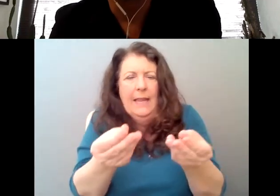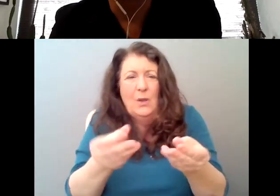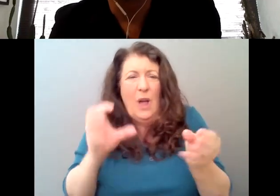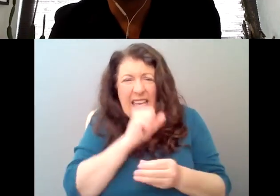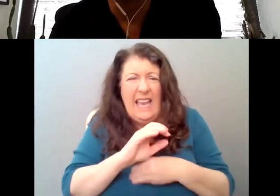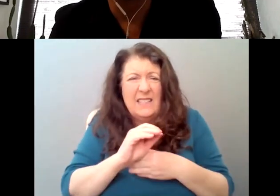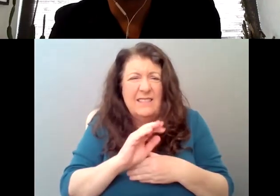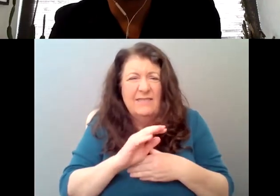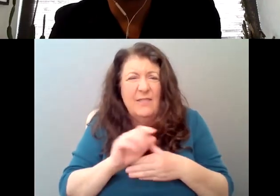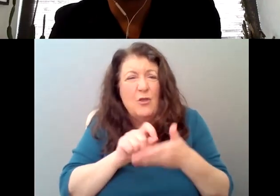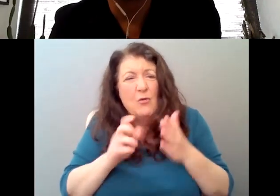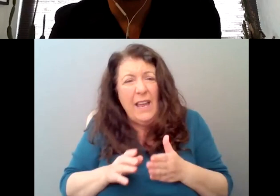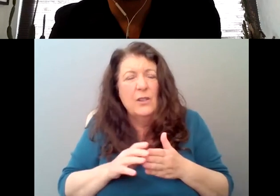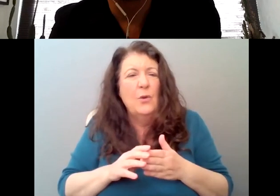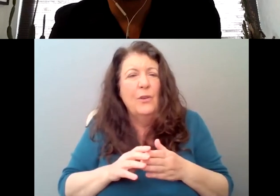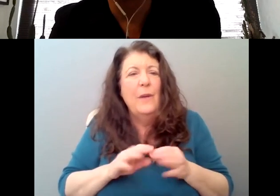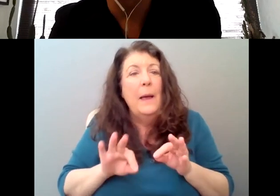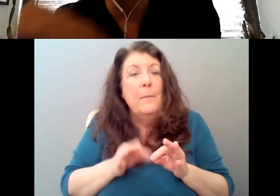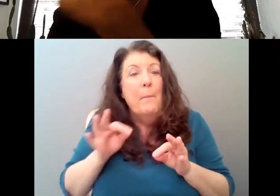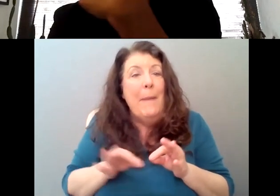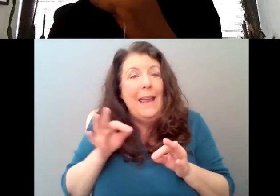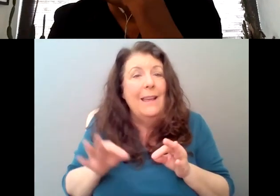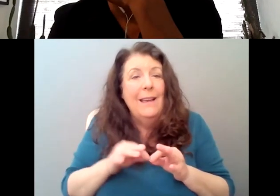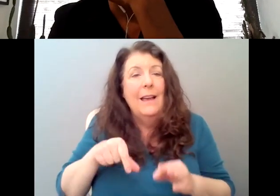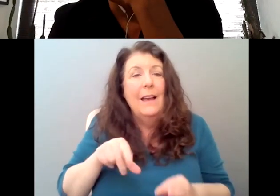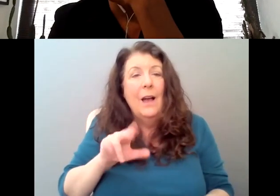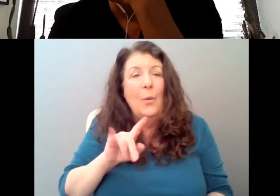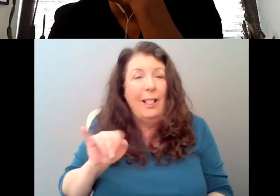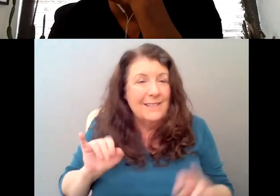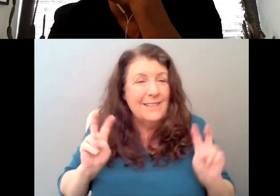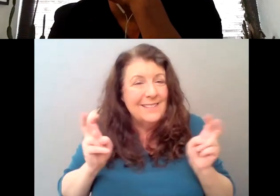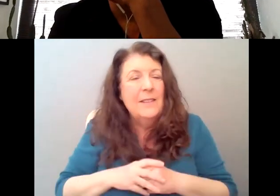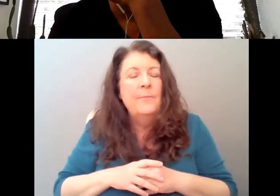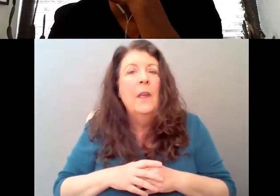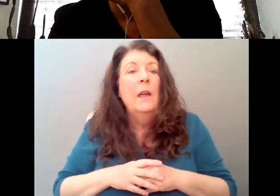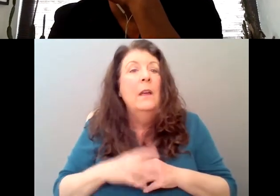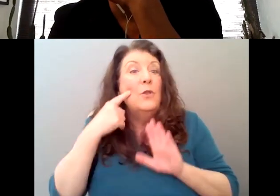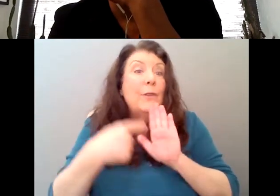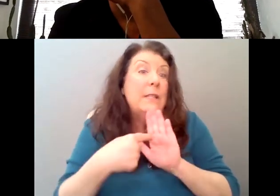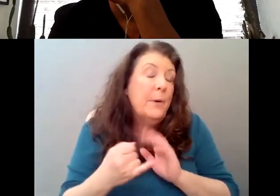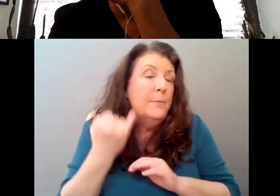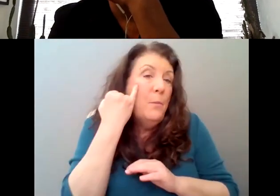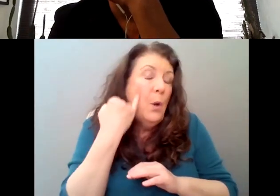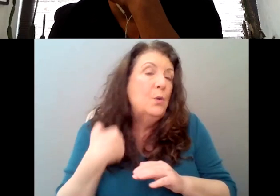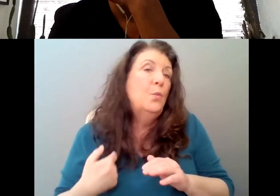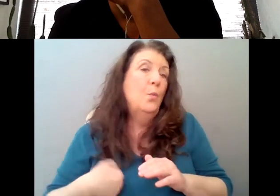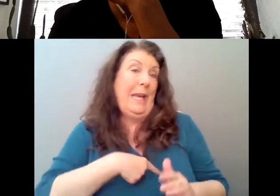like an episode can start with any of those things. So for example, if we started with, um, you know,